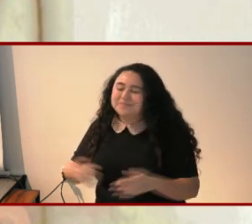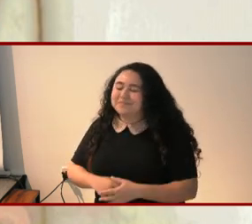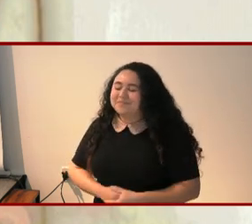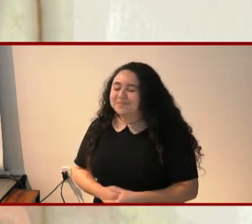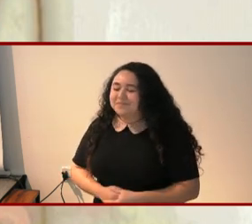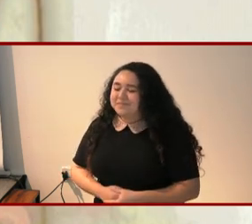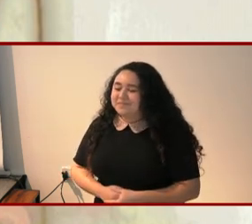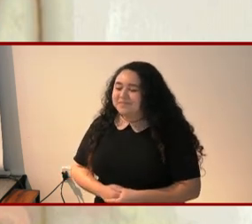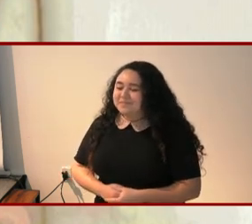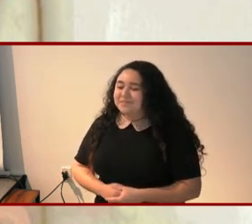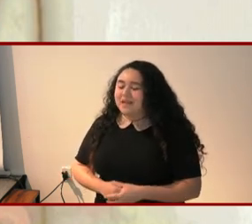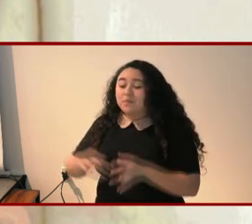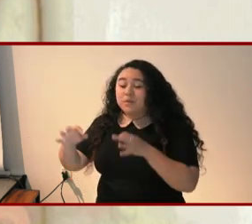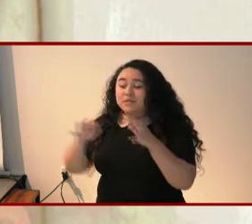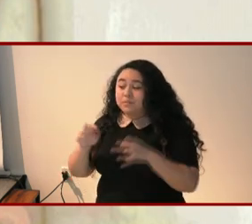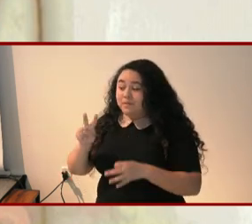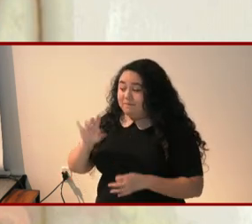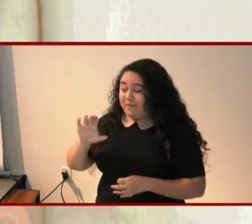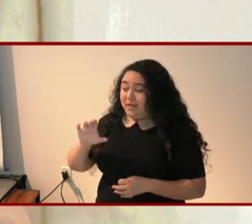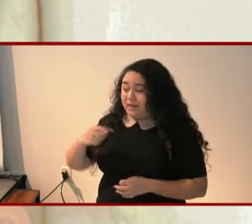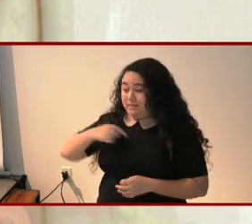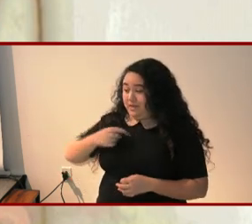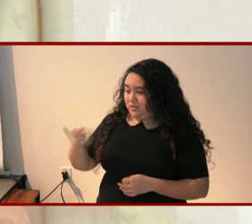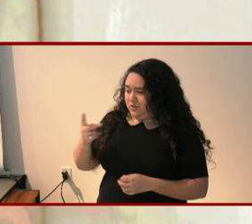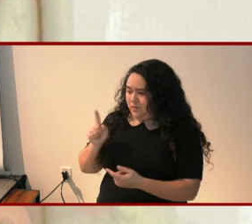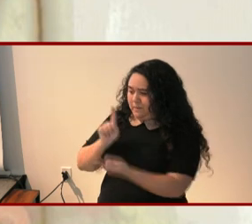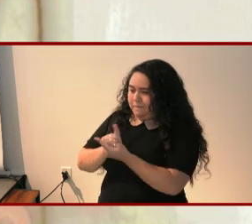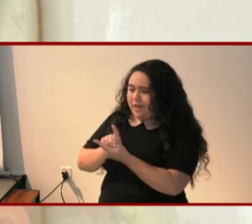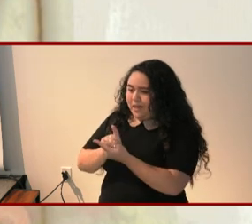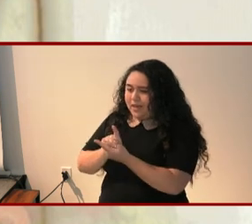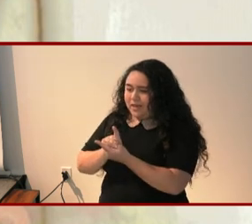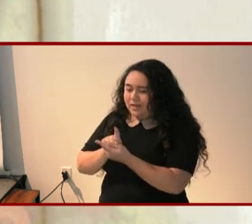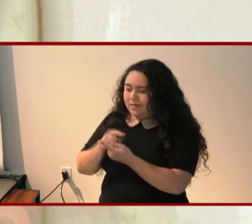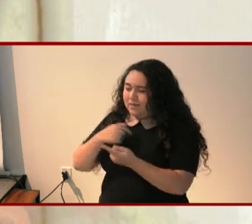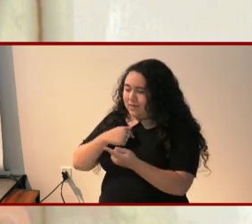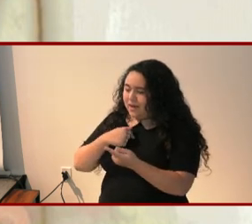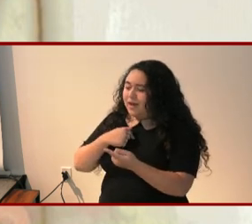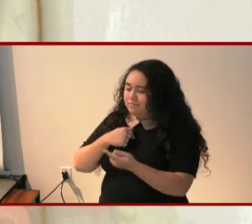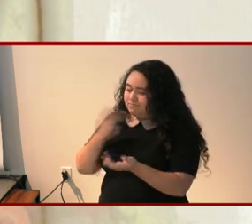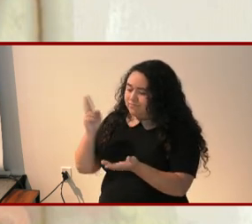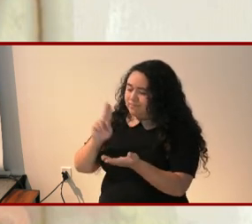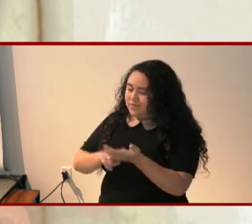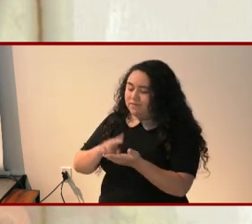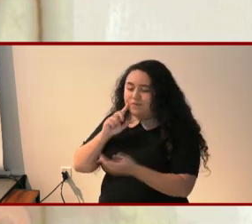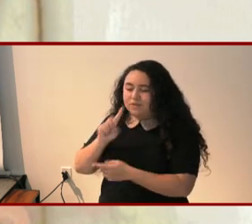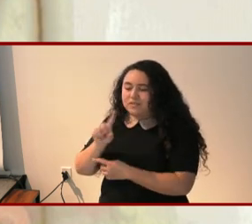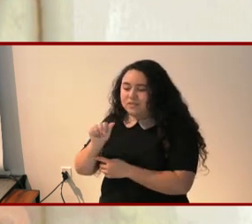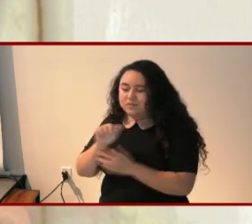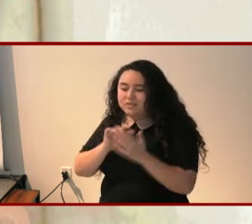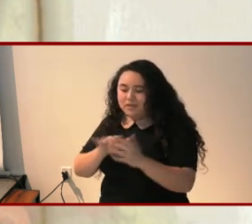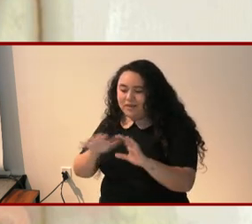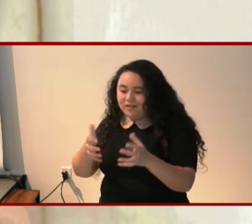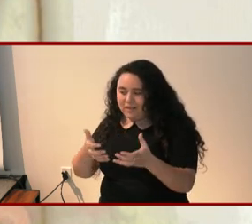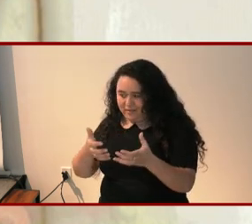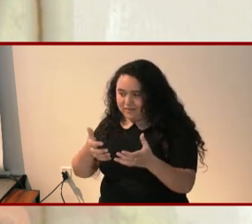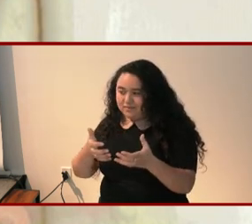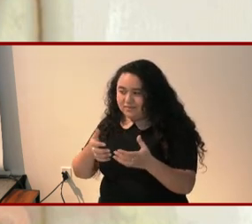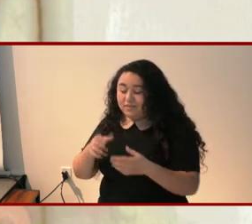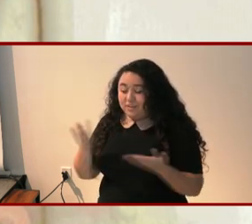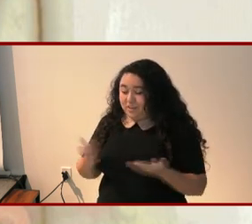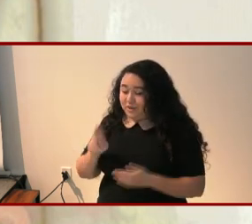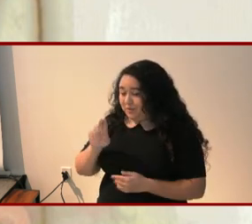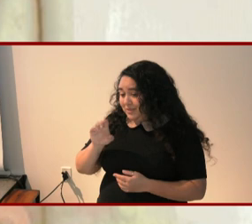I wanted to tell you all that Vic and I first met when I was enrolled in the disability studies class at